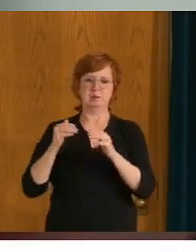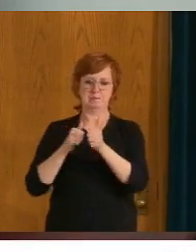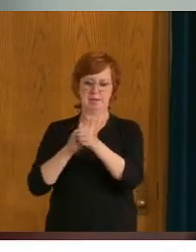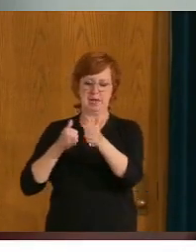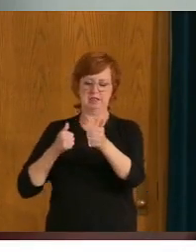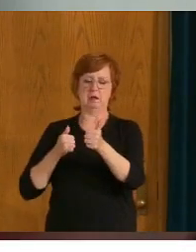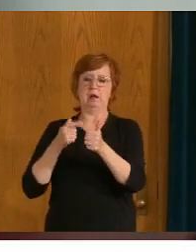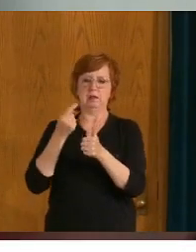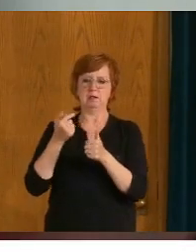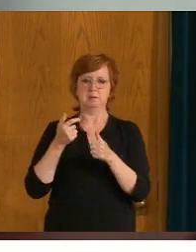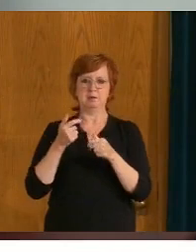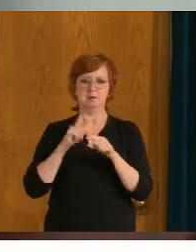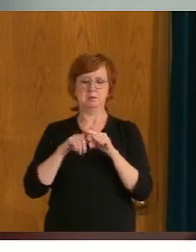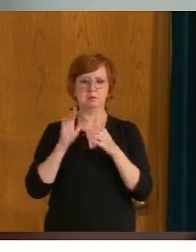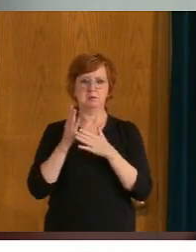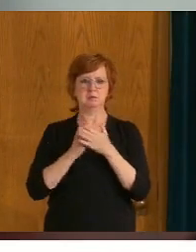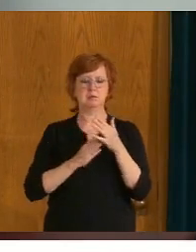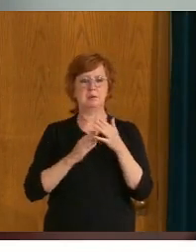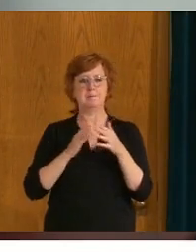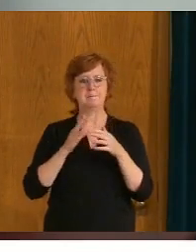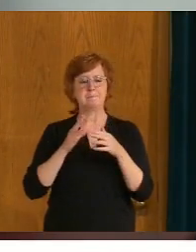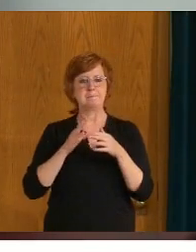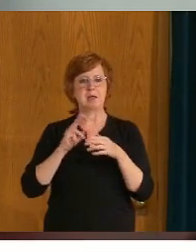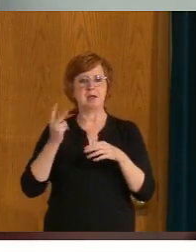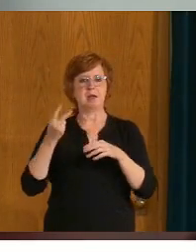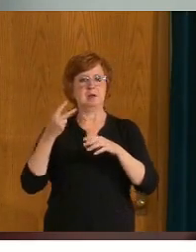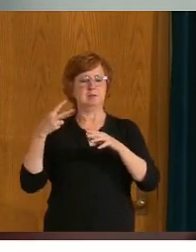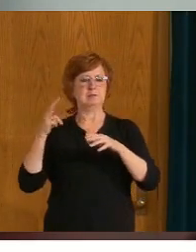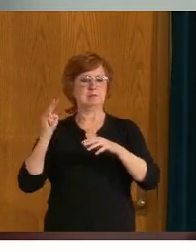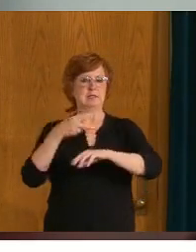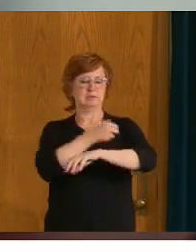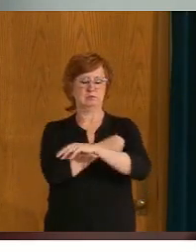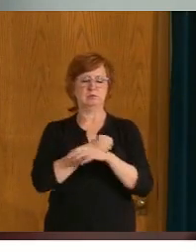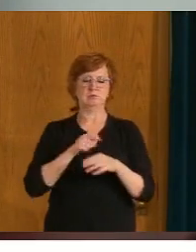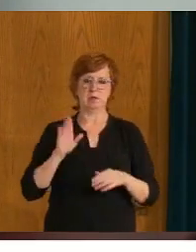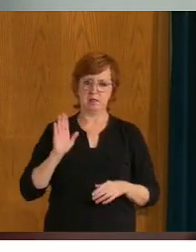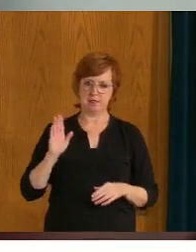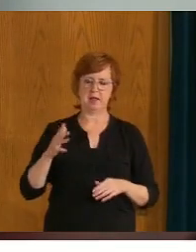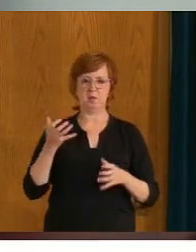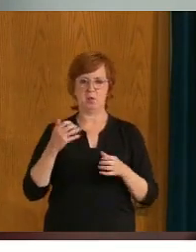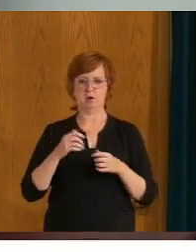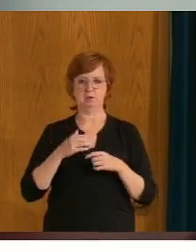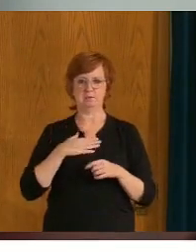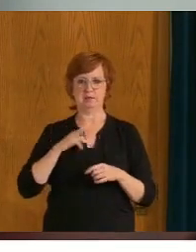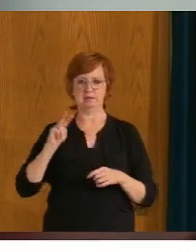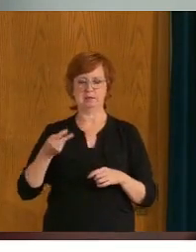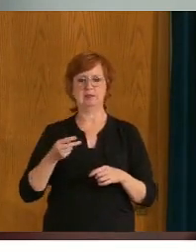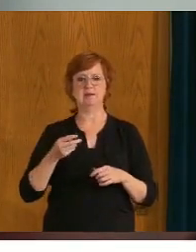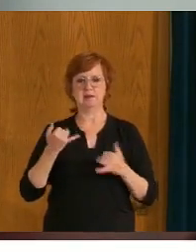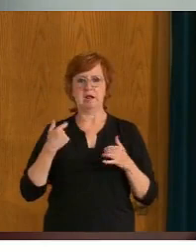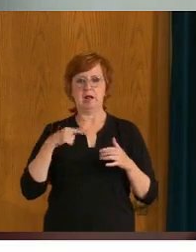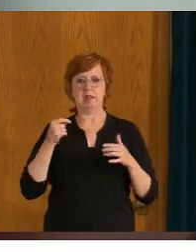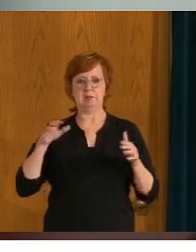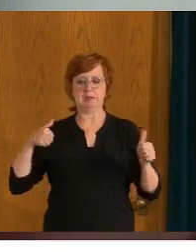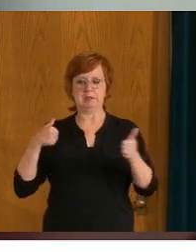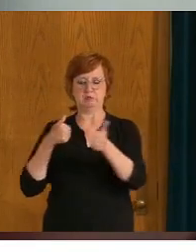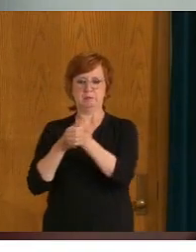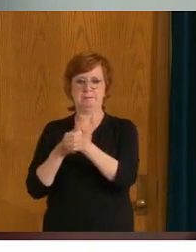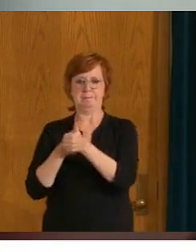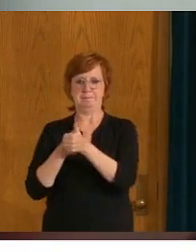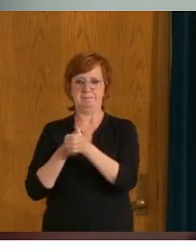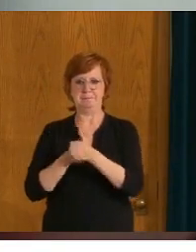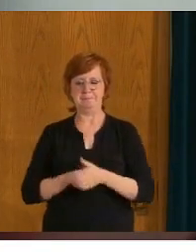up. No, no pun intended very quickly, uh, by individuals looking for second doses across this province. And we expect that that's going to continue